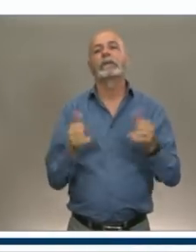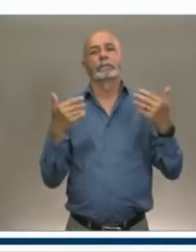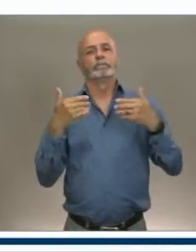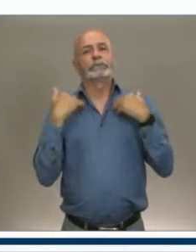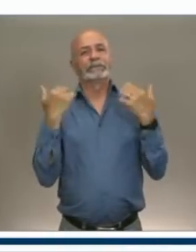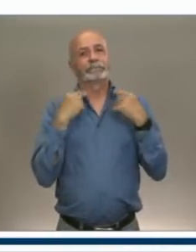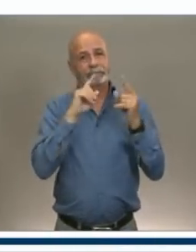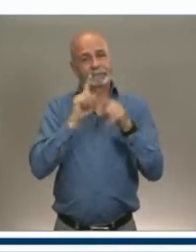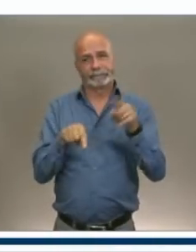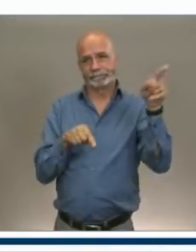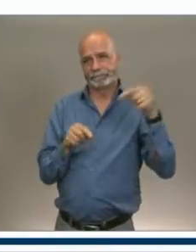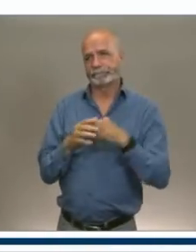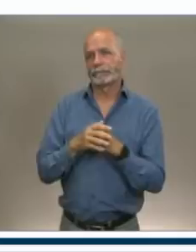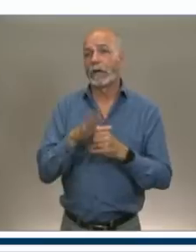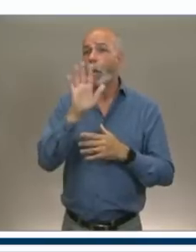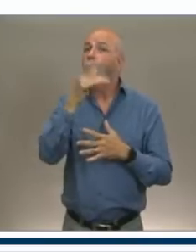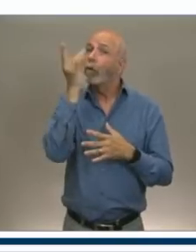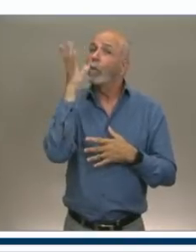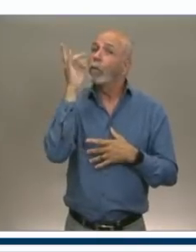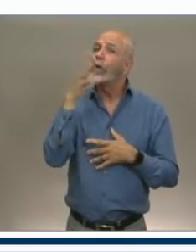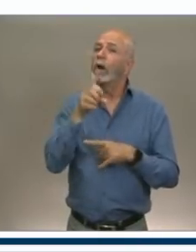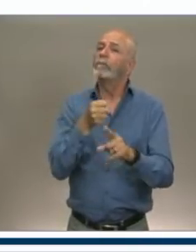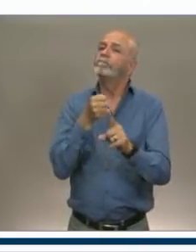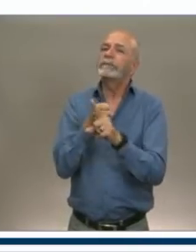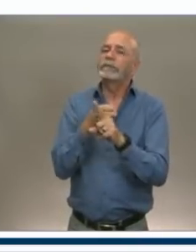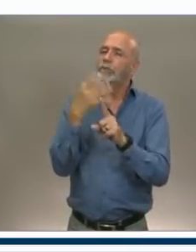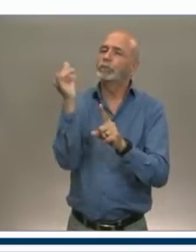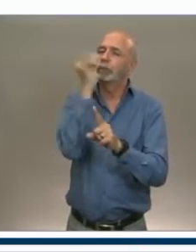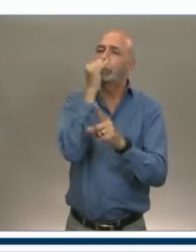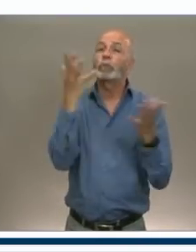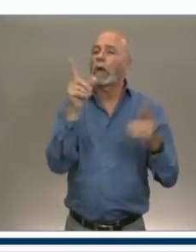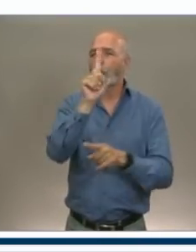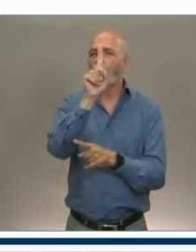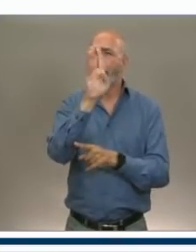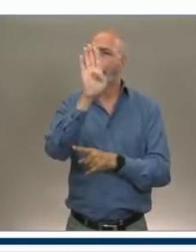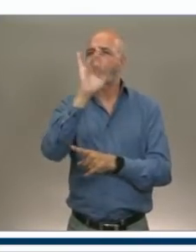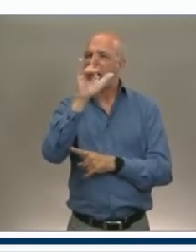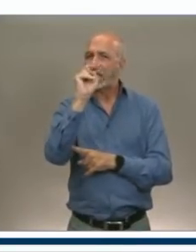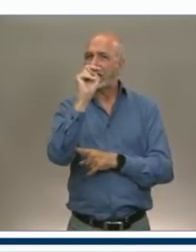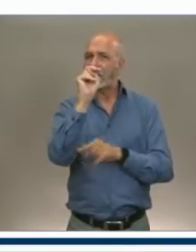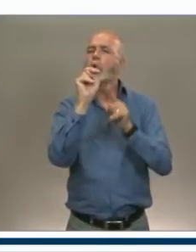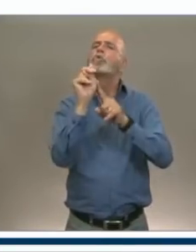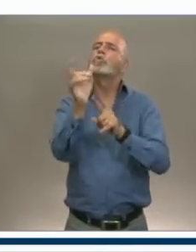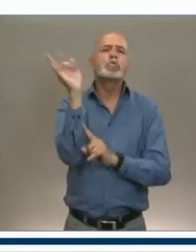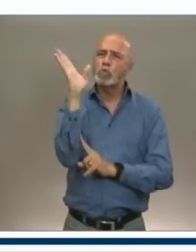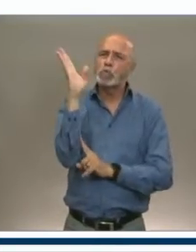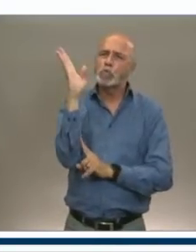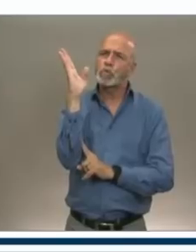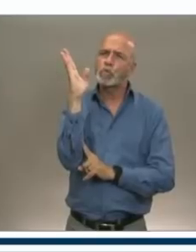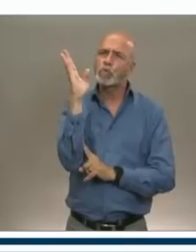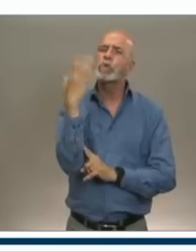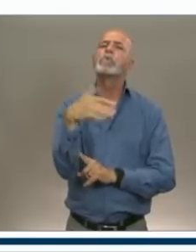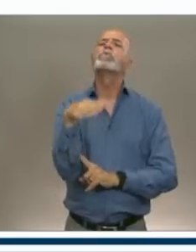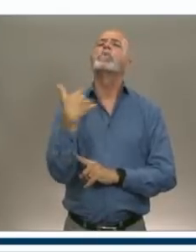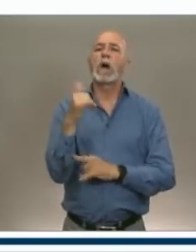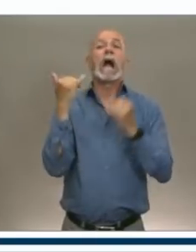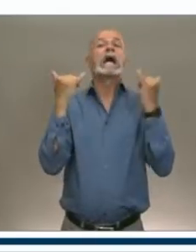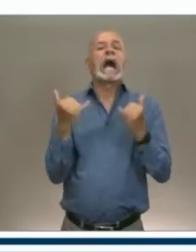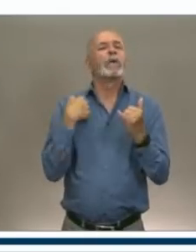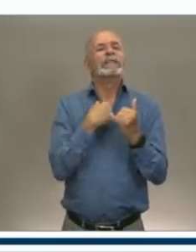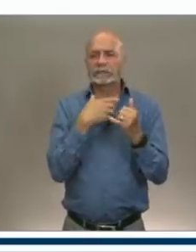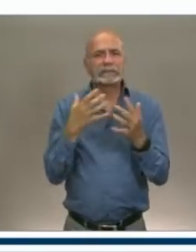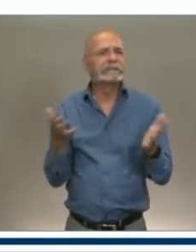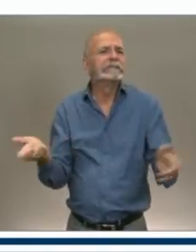-dollar hit. This isn't to replace all the lost revenue they had. What this is to do is help them have